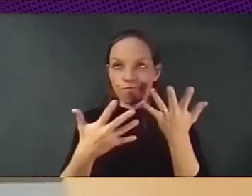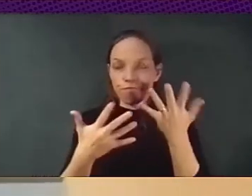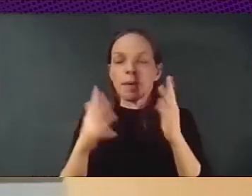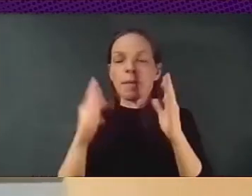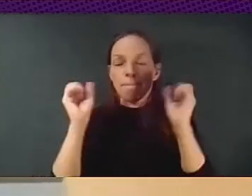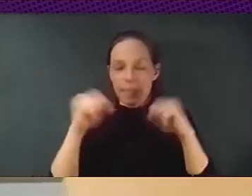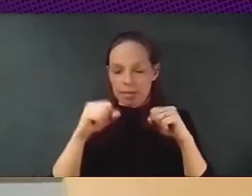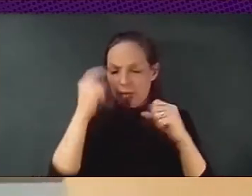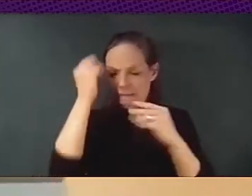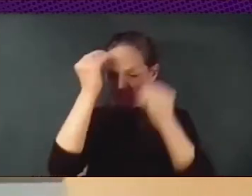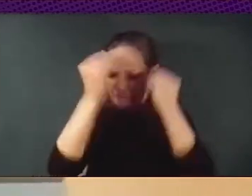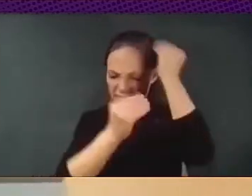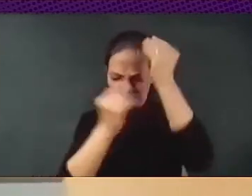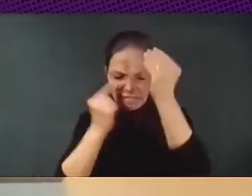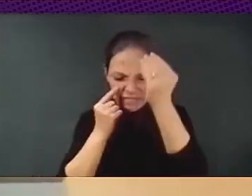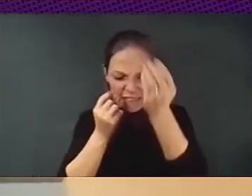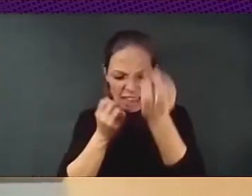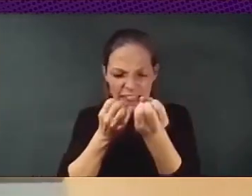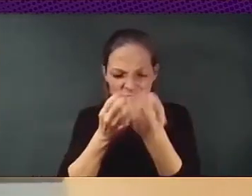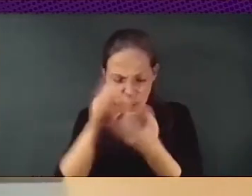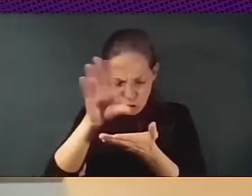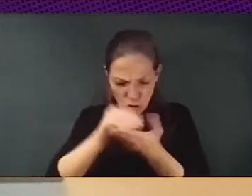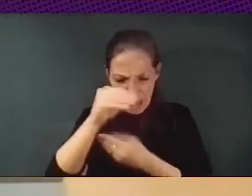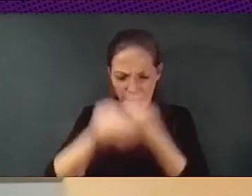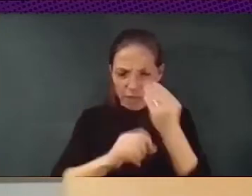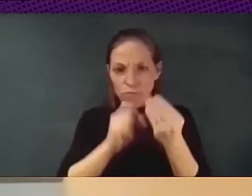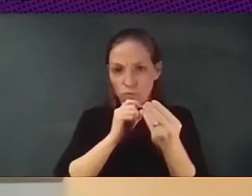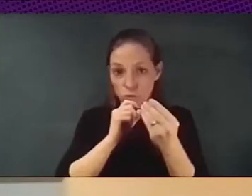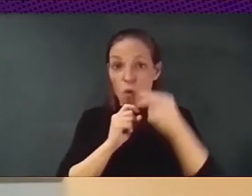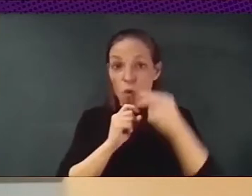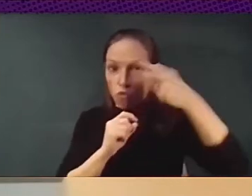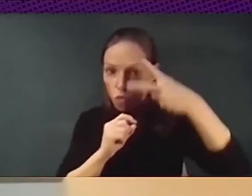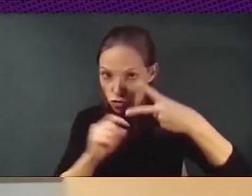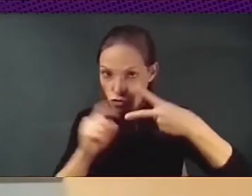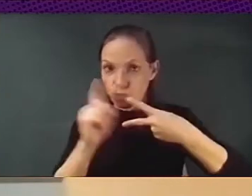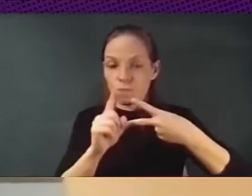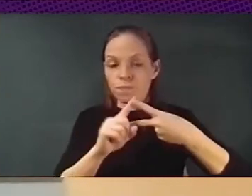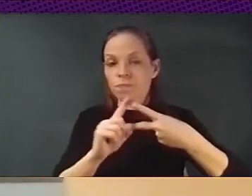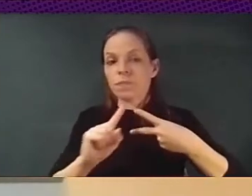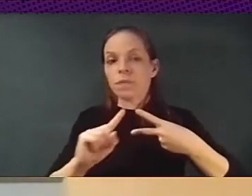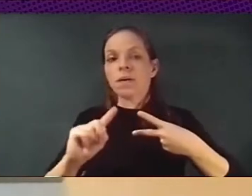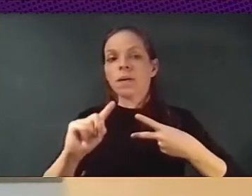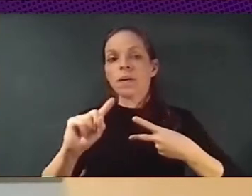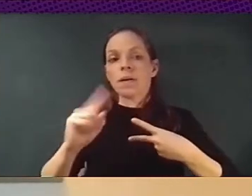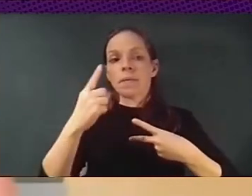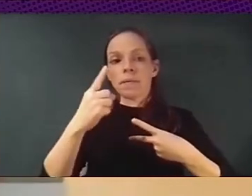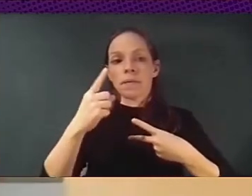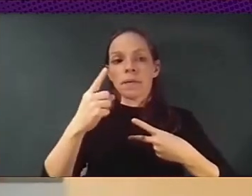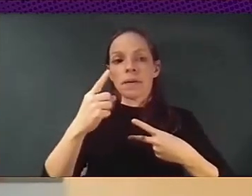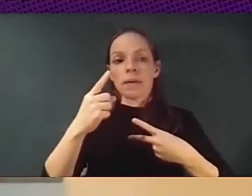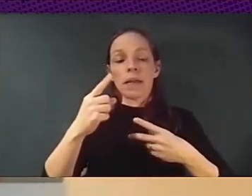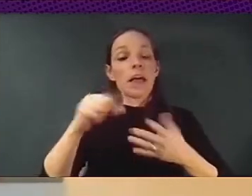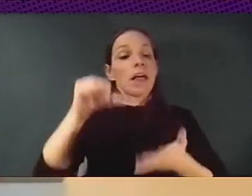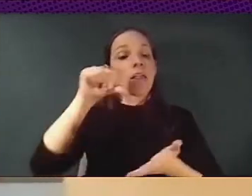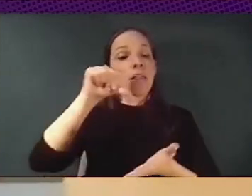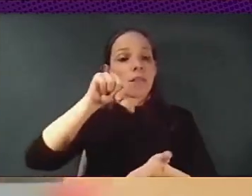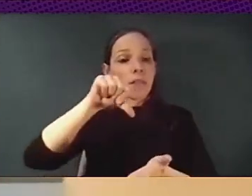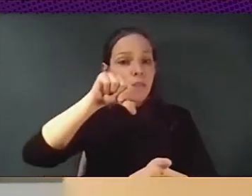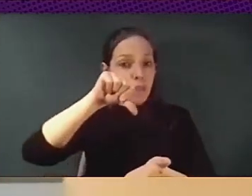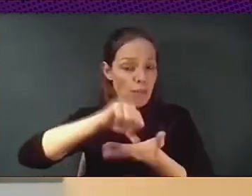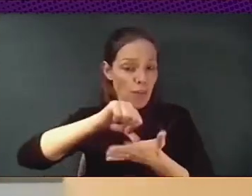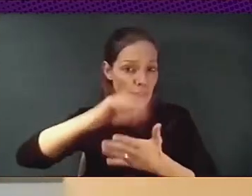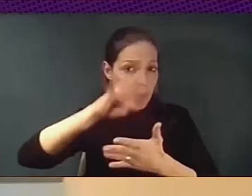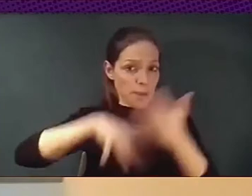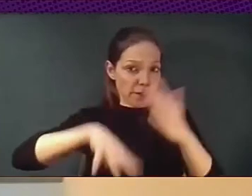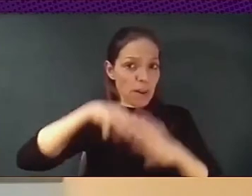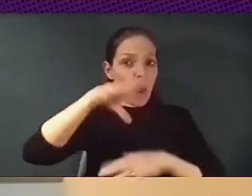is that we change the public procurement contracts of the city of Barcelona. So as we know, public procurement is a big